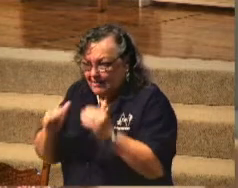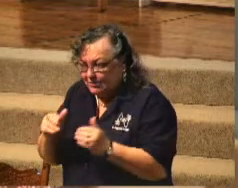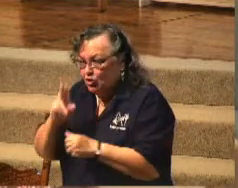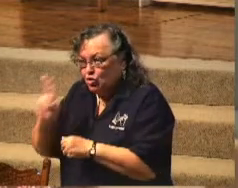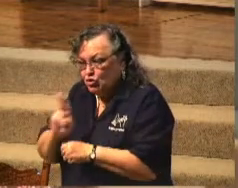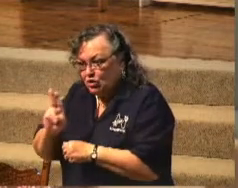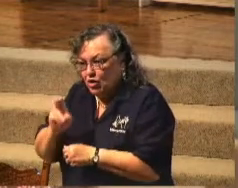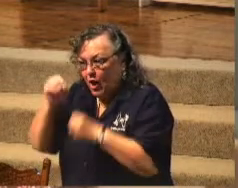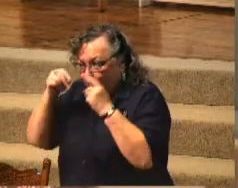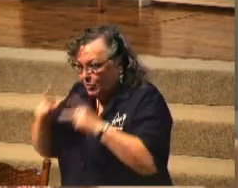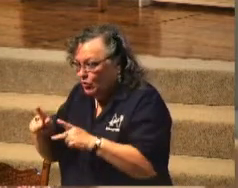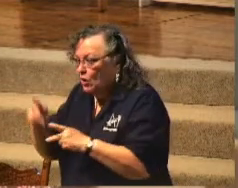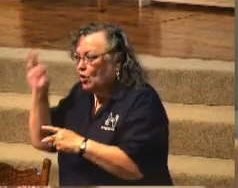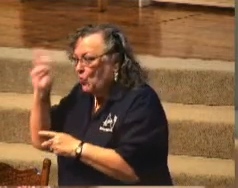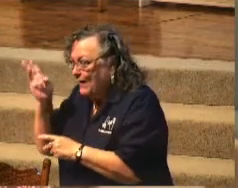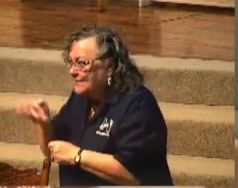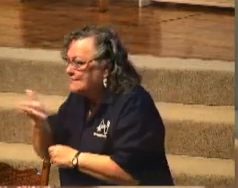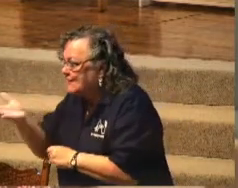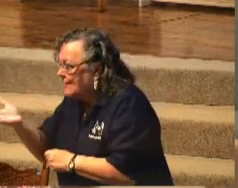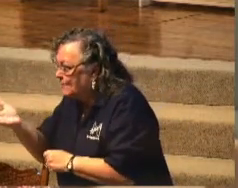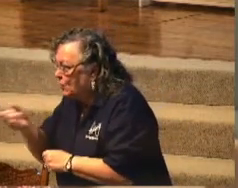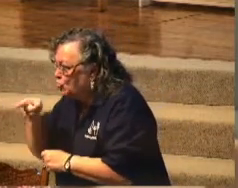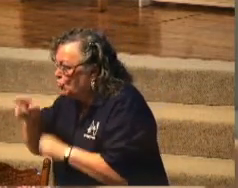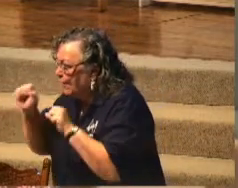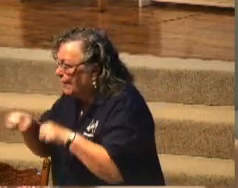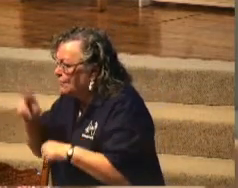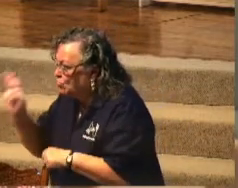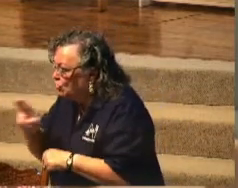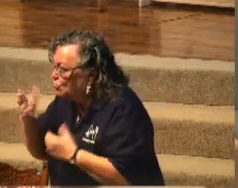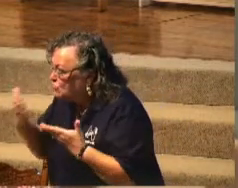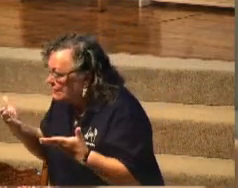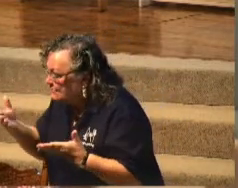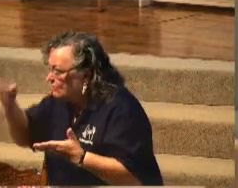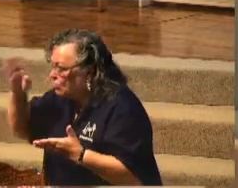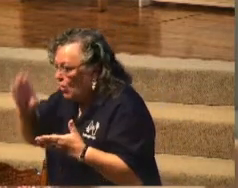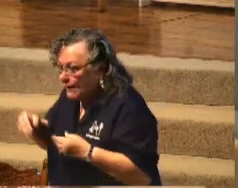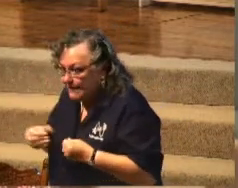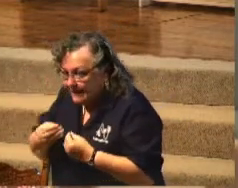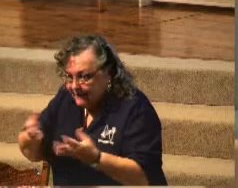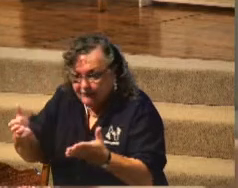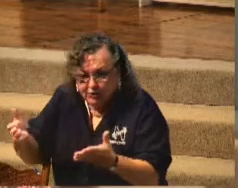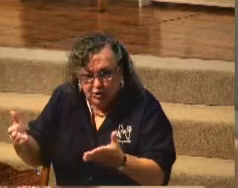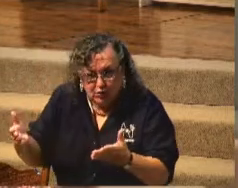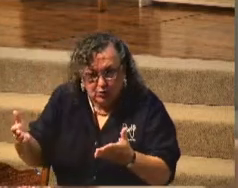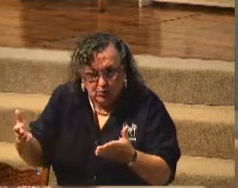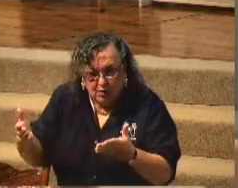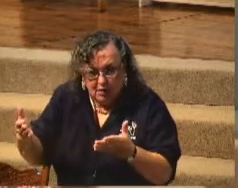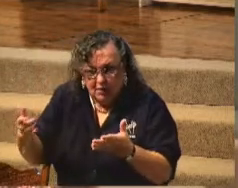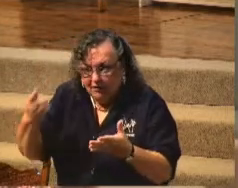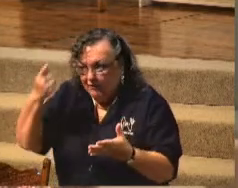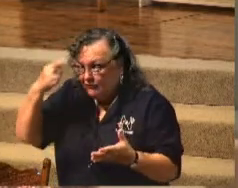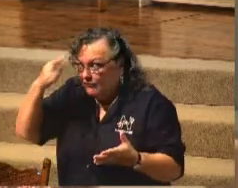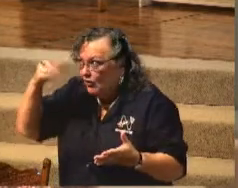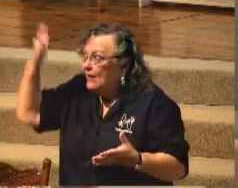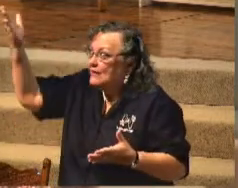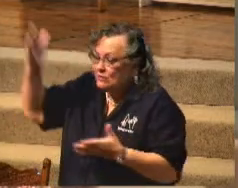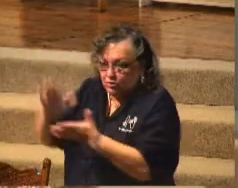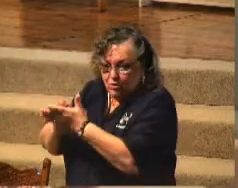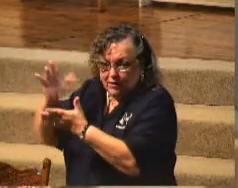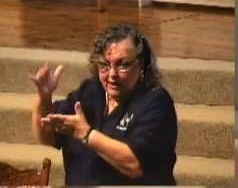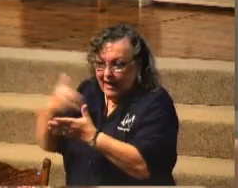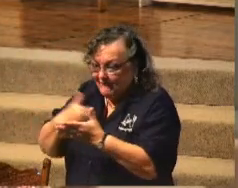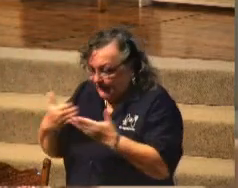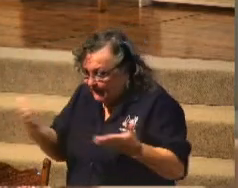as an opportunity to witness to them. I mean, you can use things that God has put in your hands for His glory. Having things is not